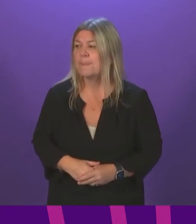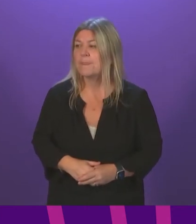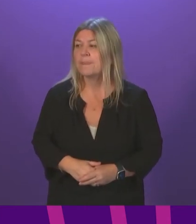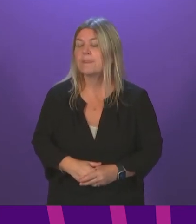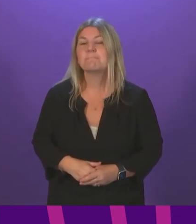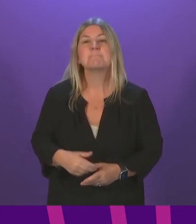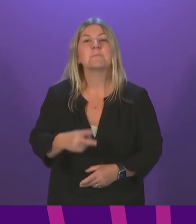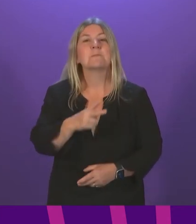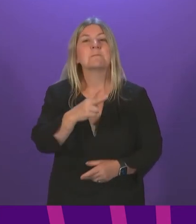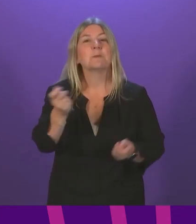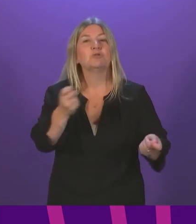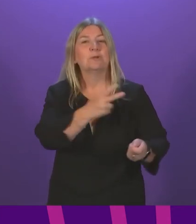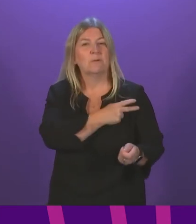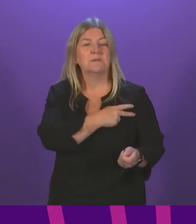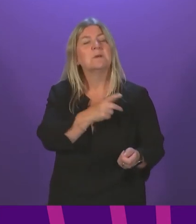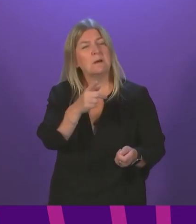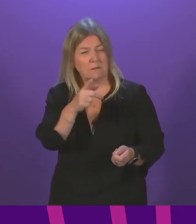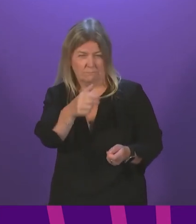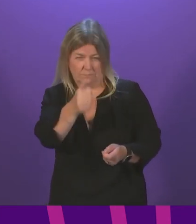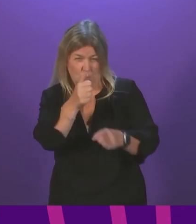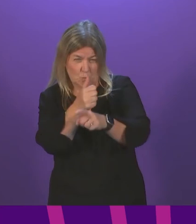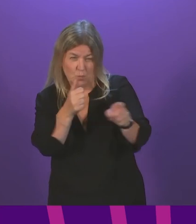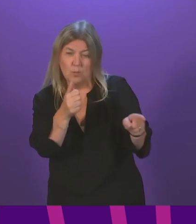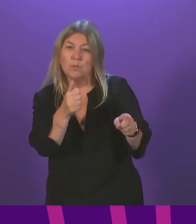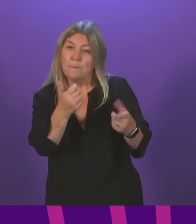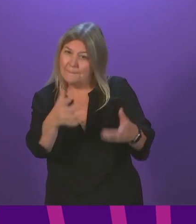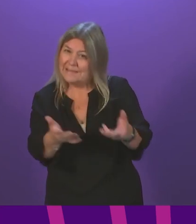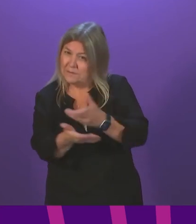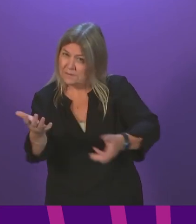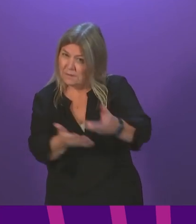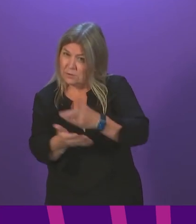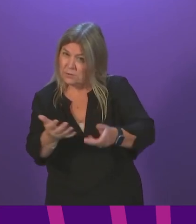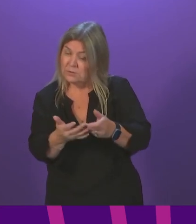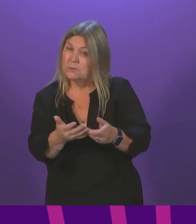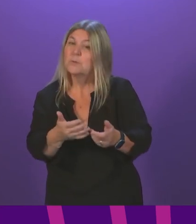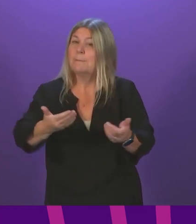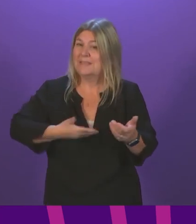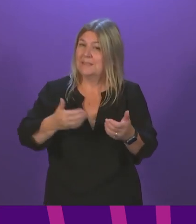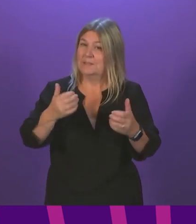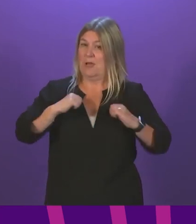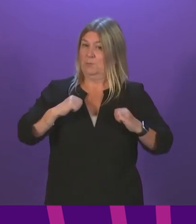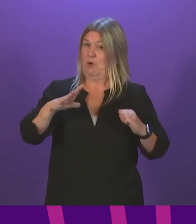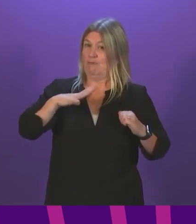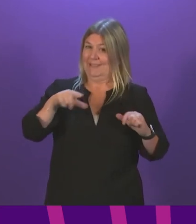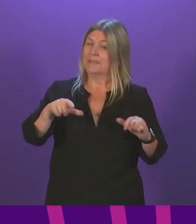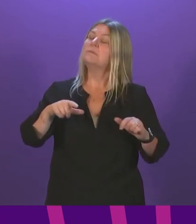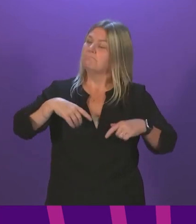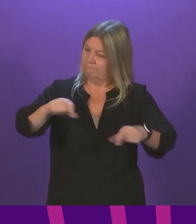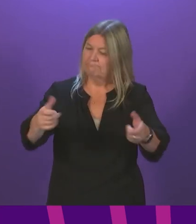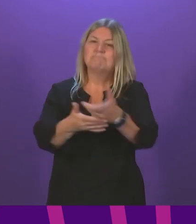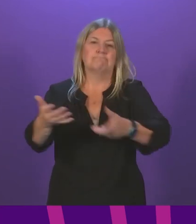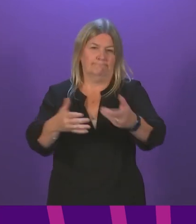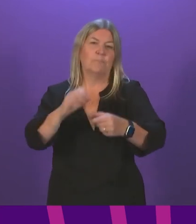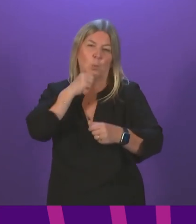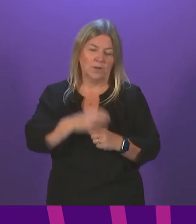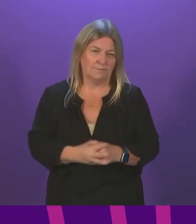Thank you. The member may be aware that there was discussion at Bureau amongst business managers. Such discussion will continue as a matter,